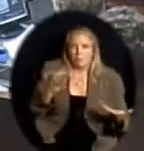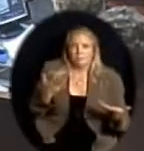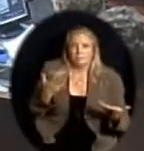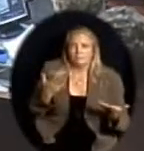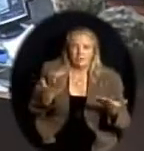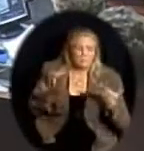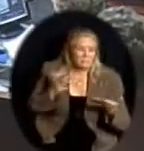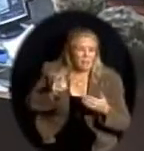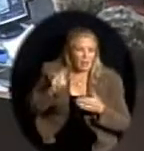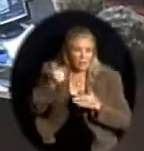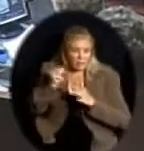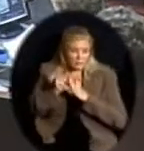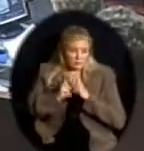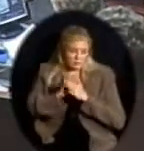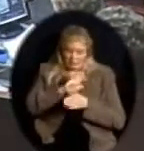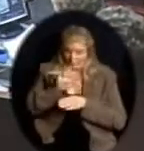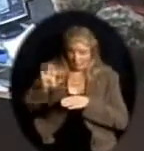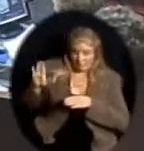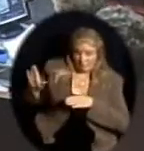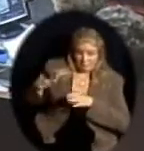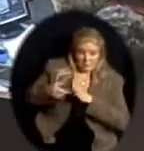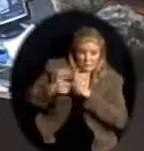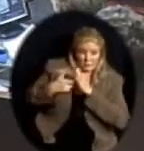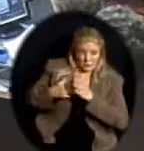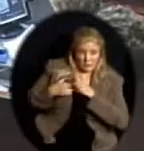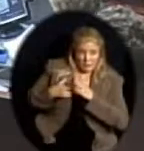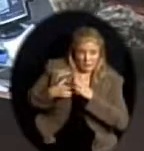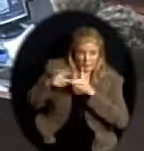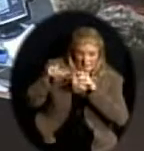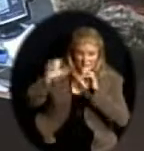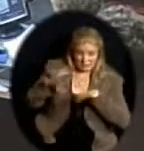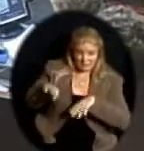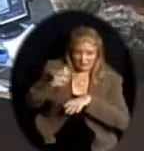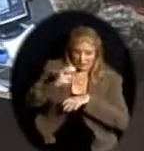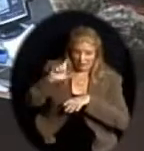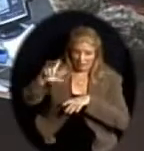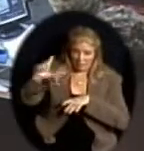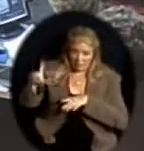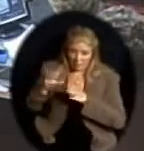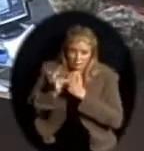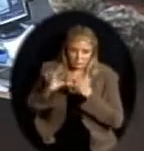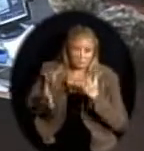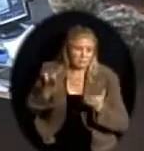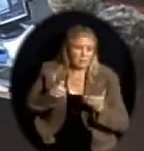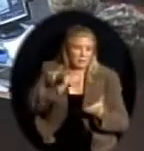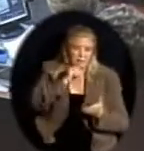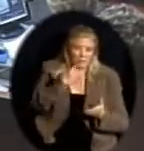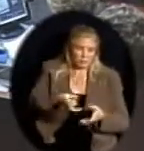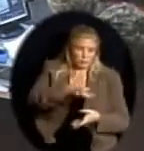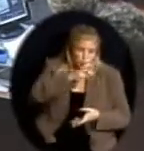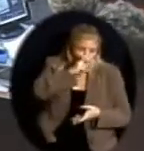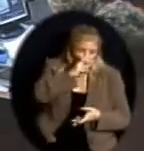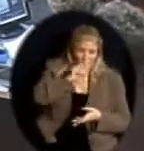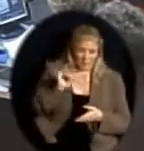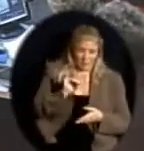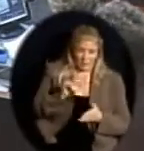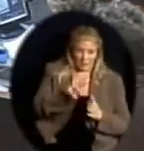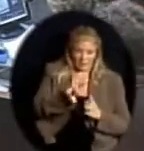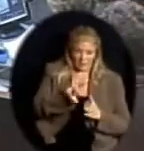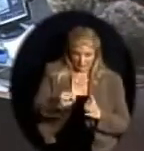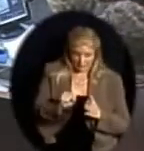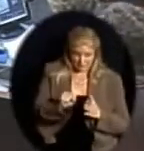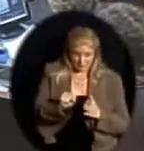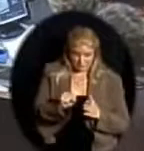their requirement for testing an ELL student may not be as stringent as the state of Kansas. Is that a true statement? Is that